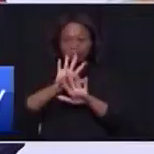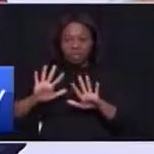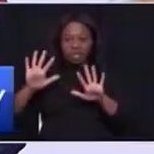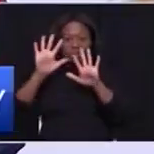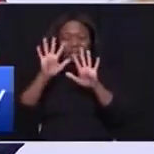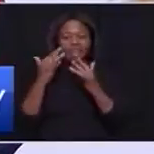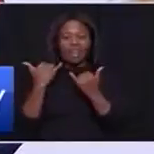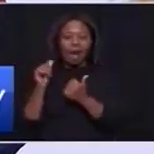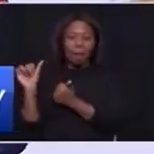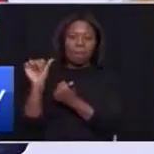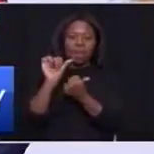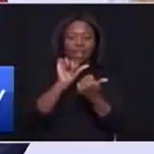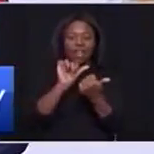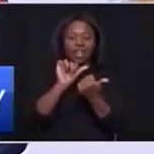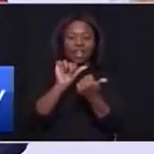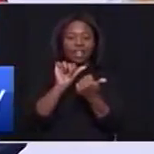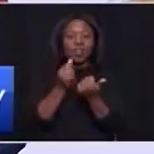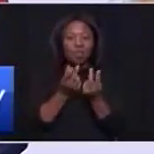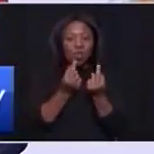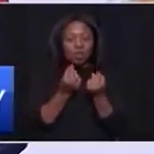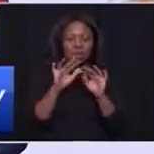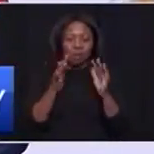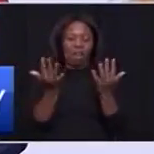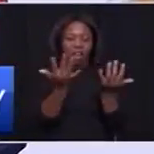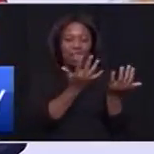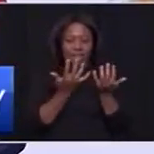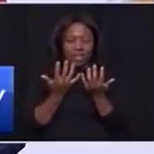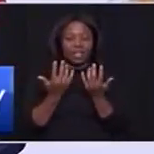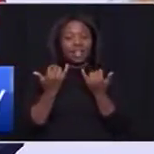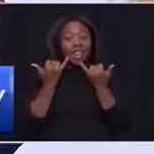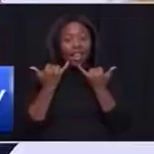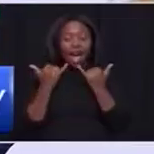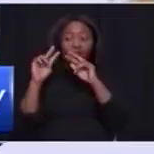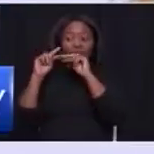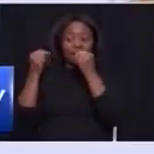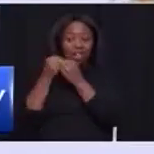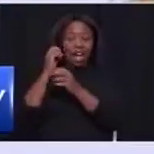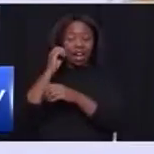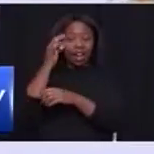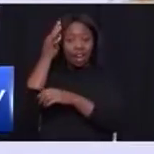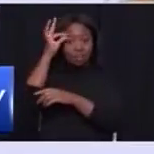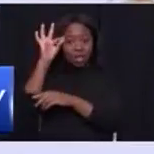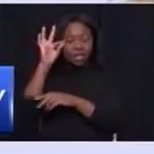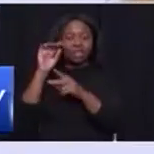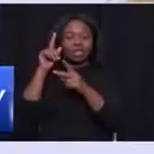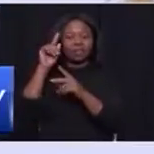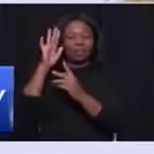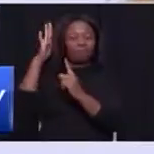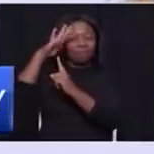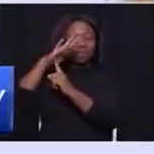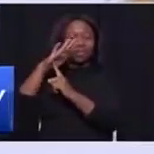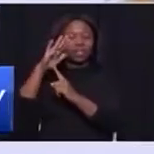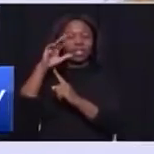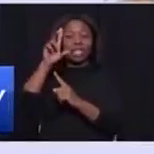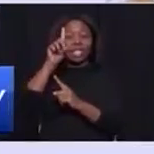track and gaining new traction. And we are working now with national government, particularly national treasury and the DTI,